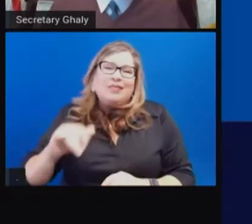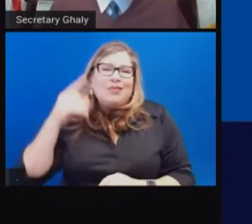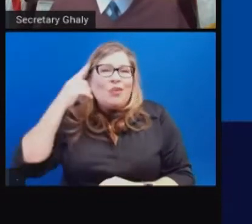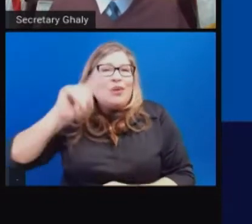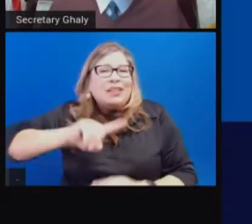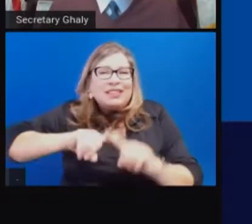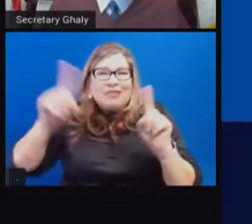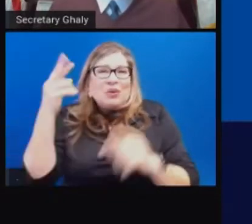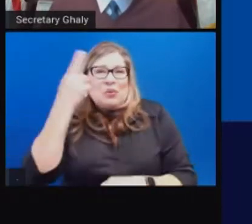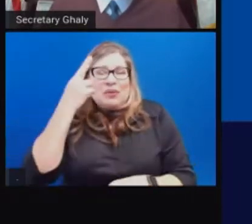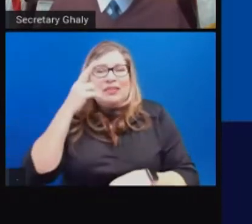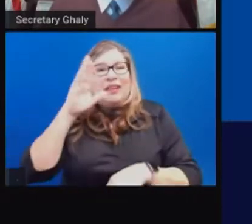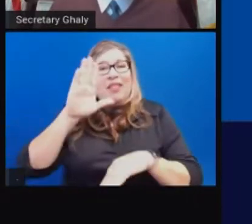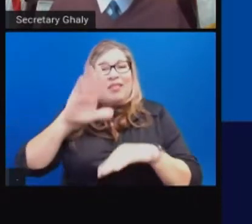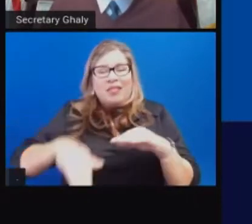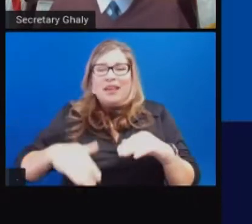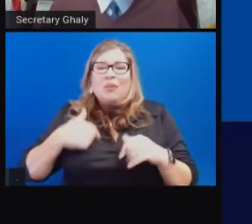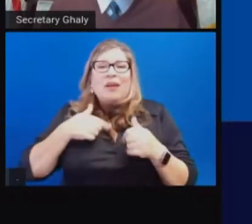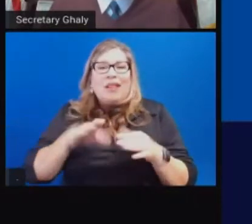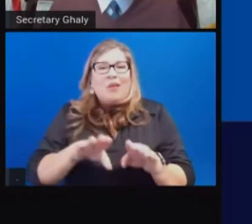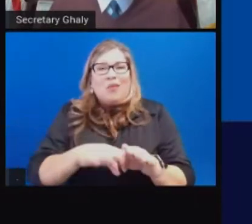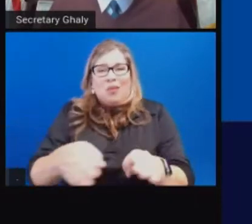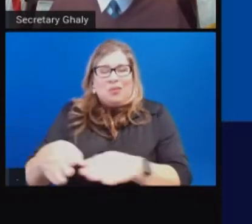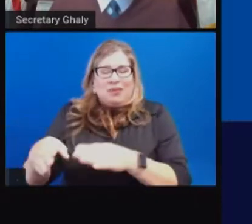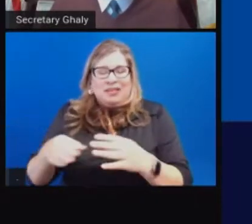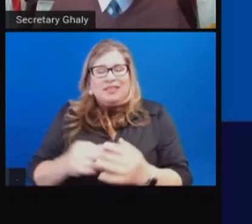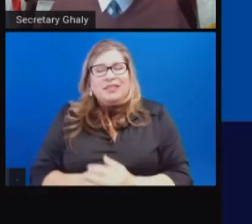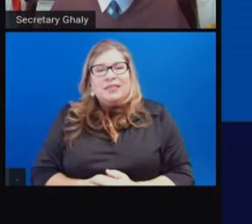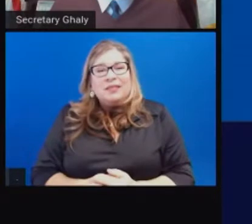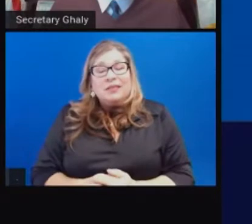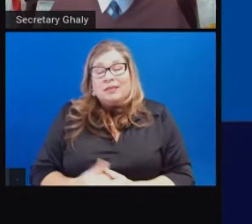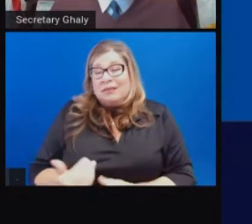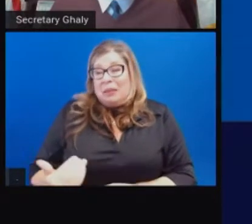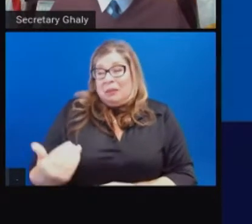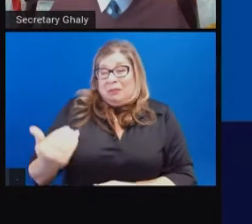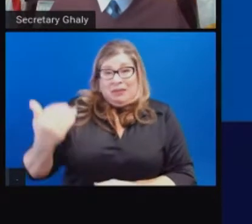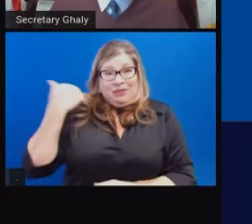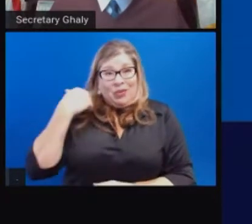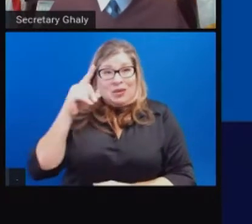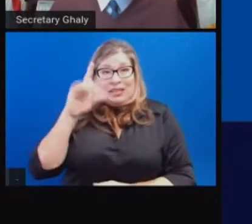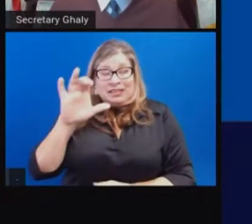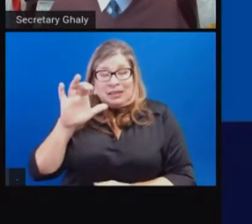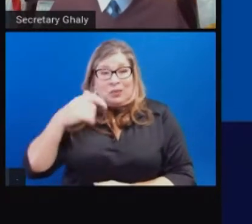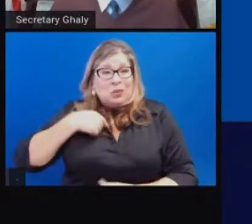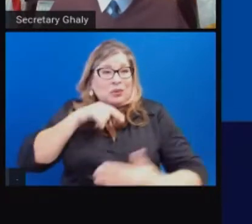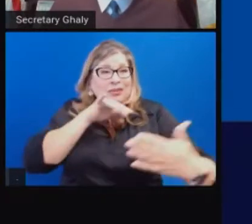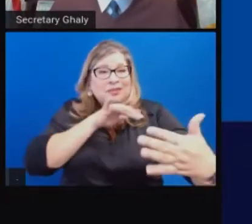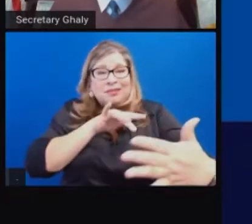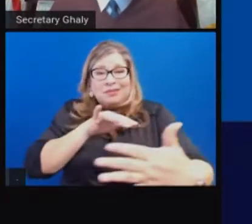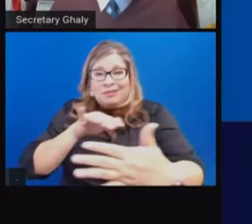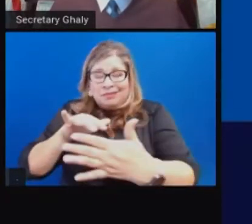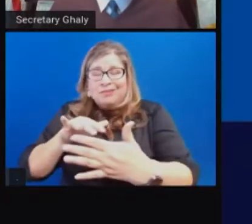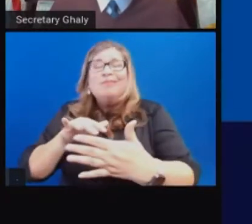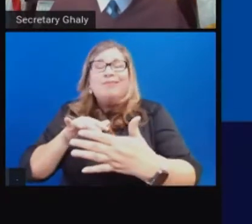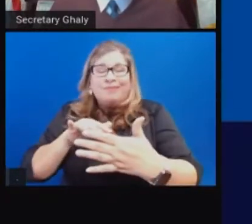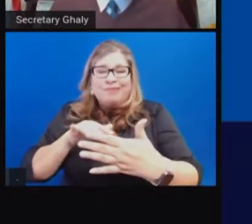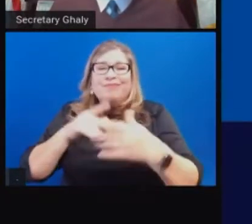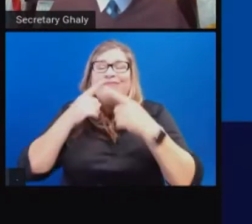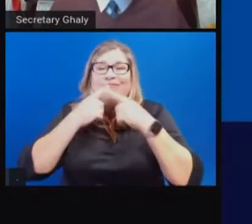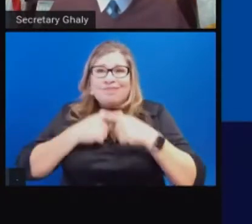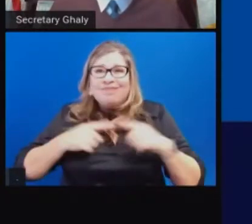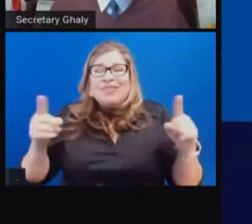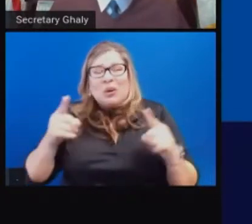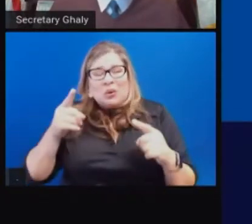from the beginning, that the actual projections in early December, we announced this on December 3rd. First